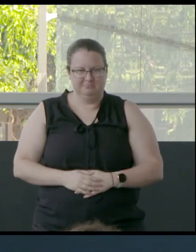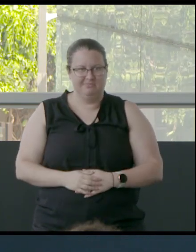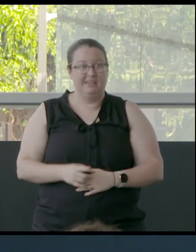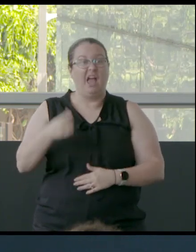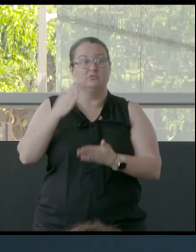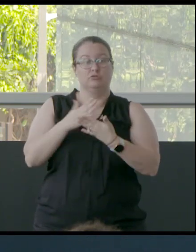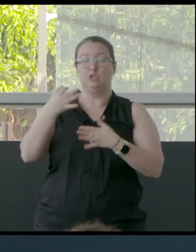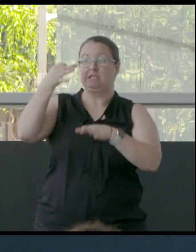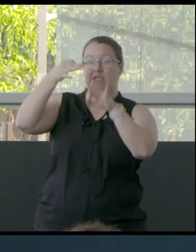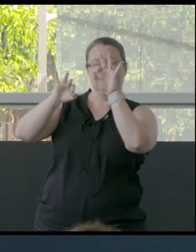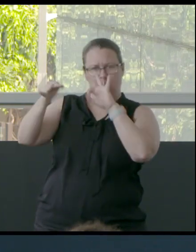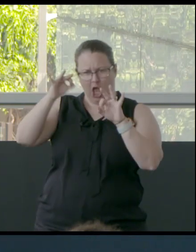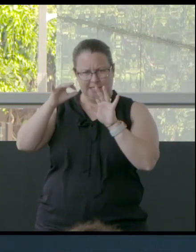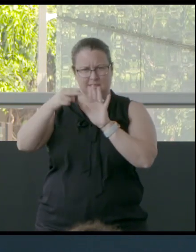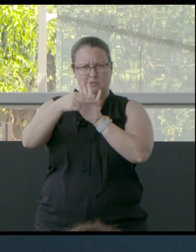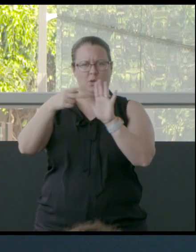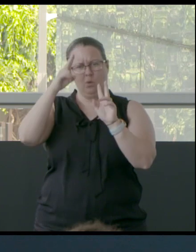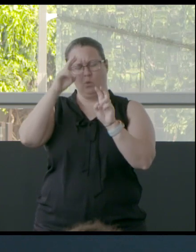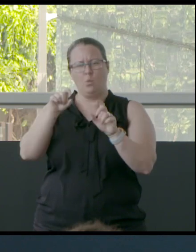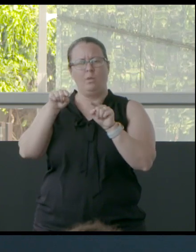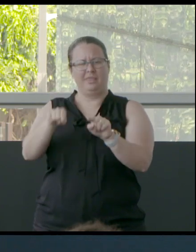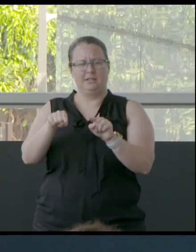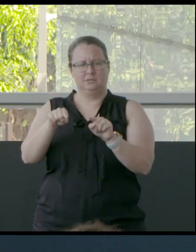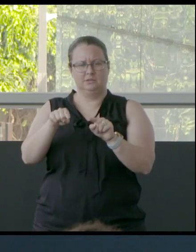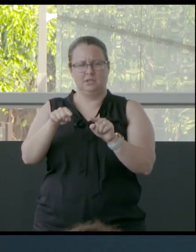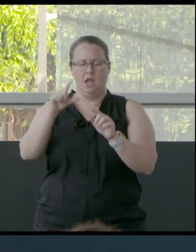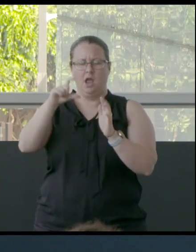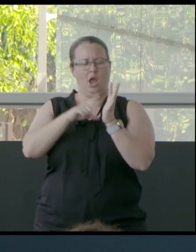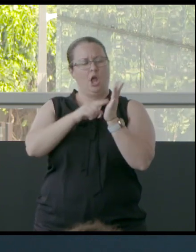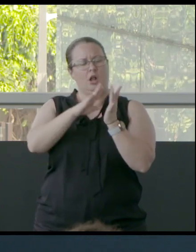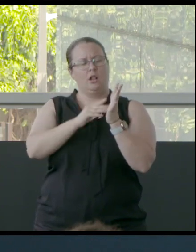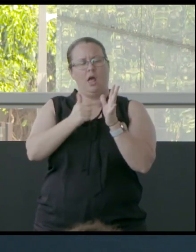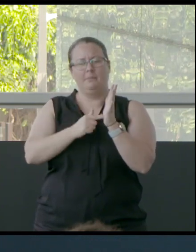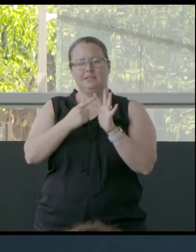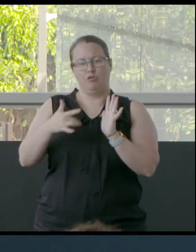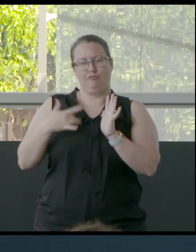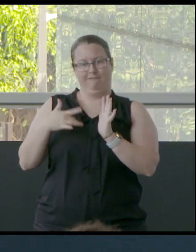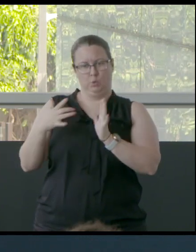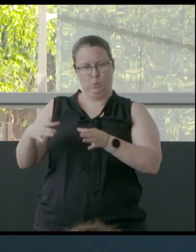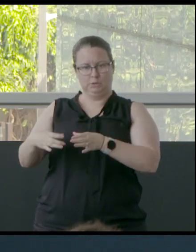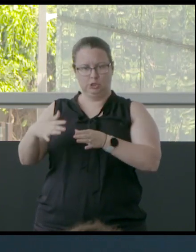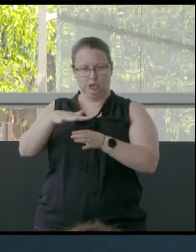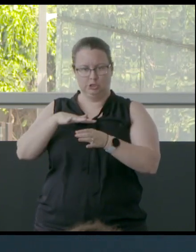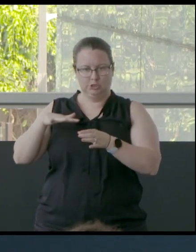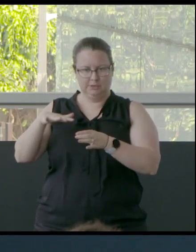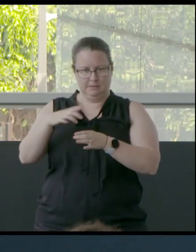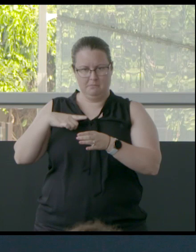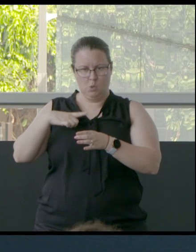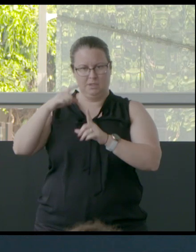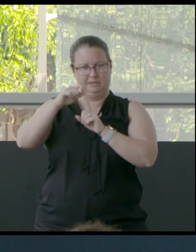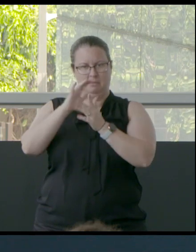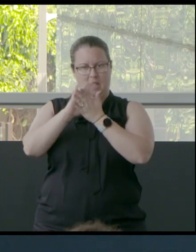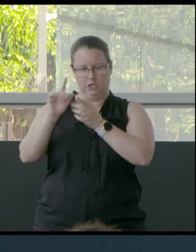label is a climate refuge because of that stability